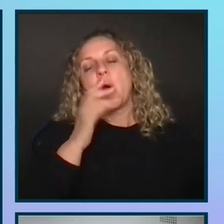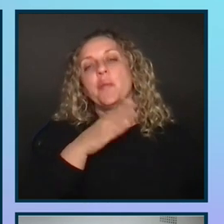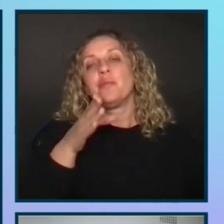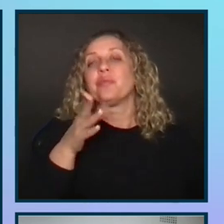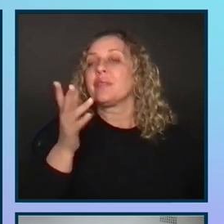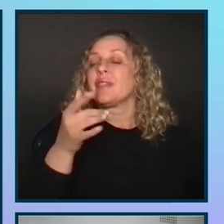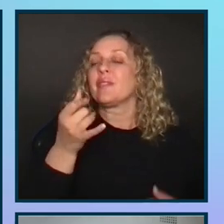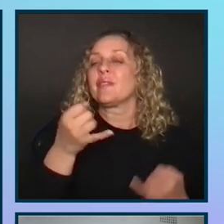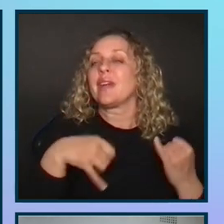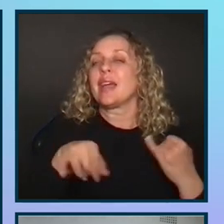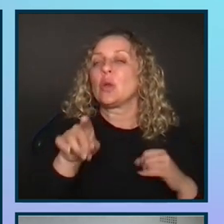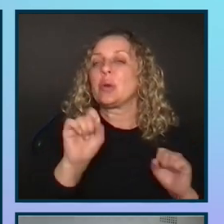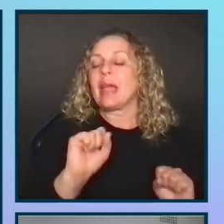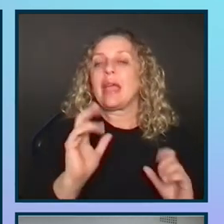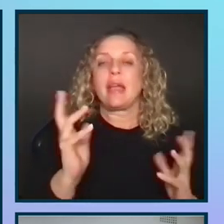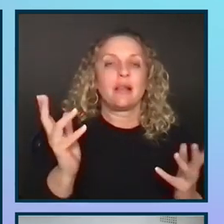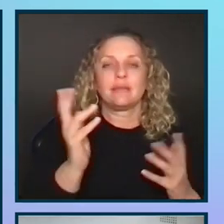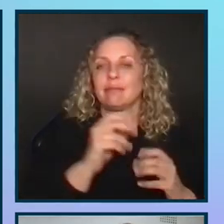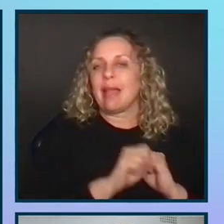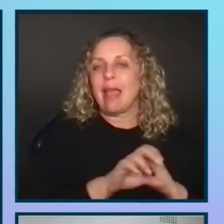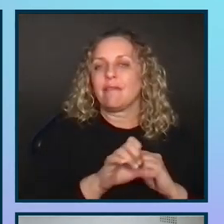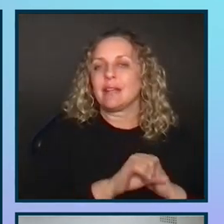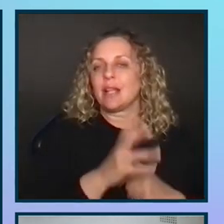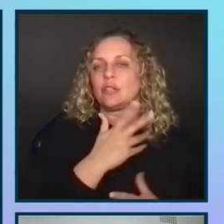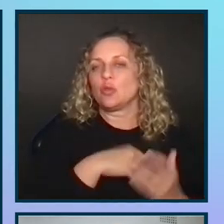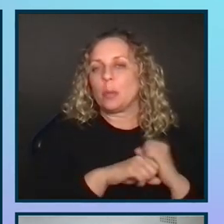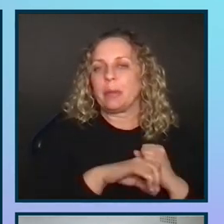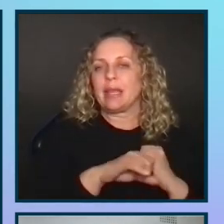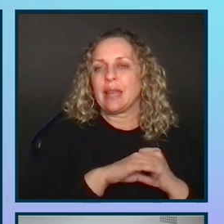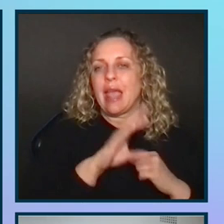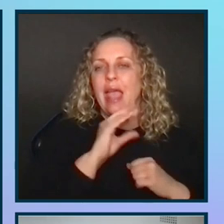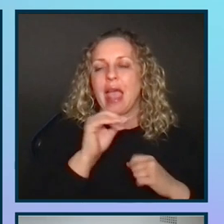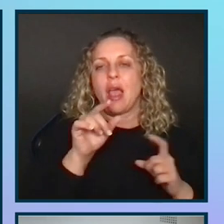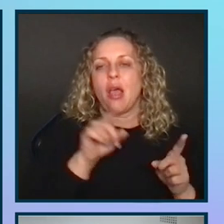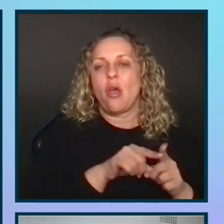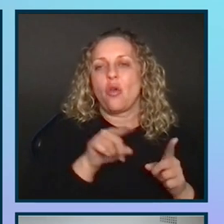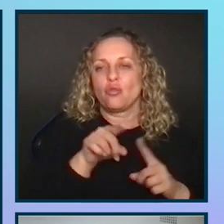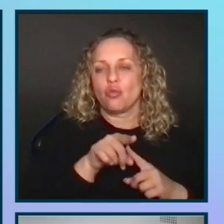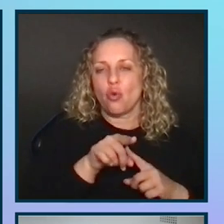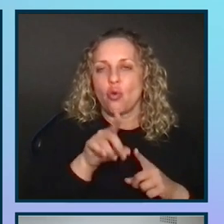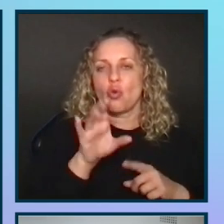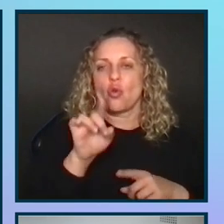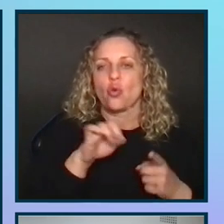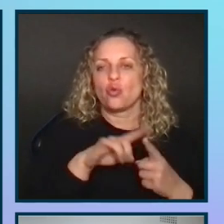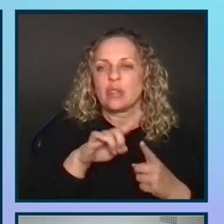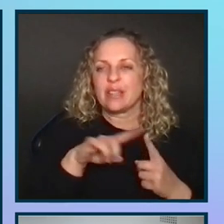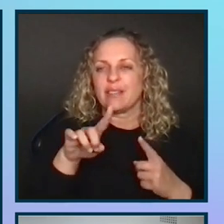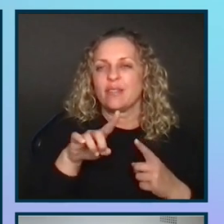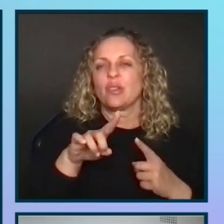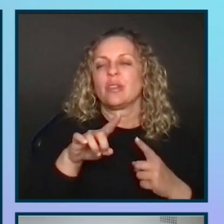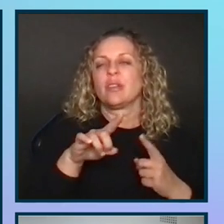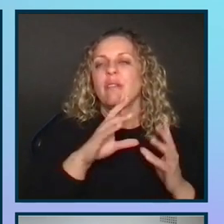And finally, you can advertise on like social media, and you can also go to like different forums.